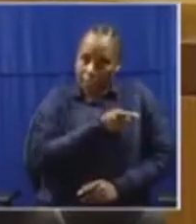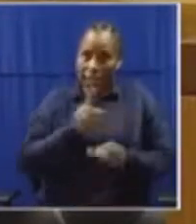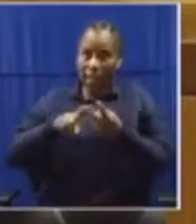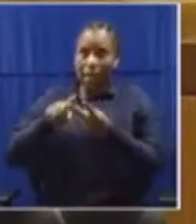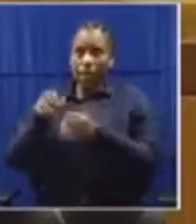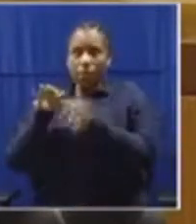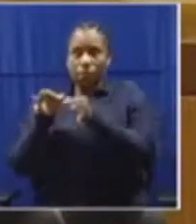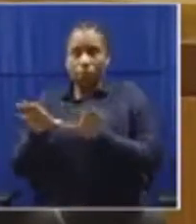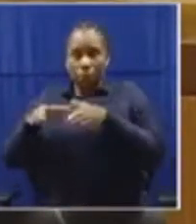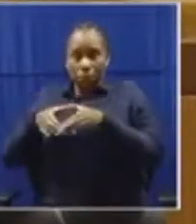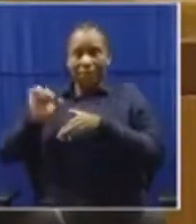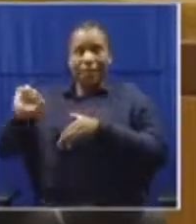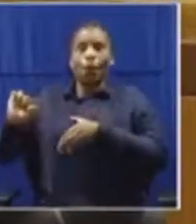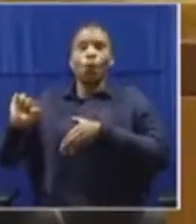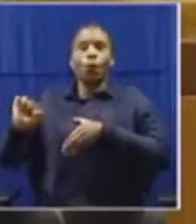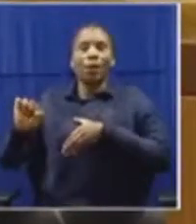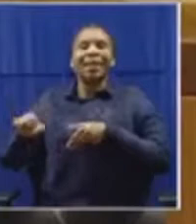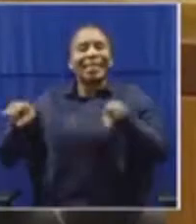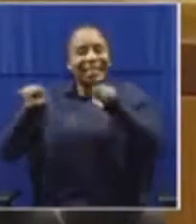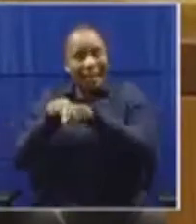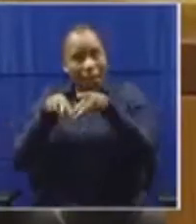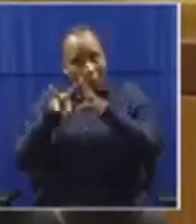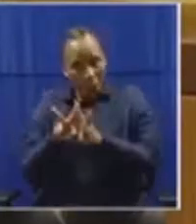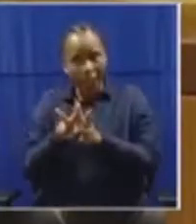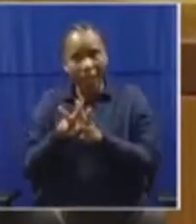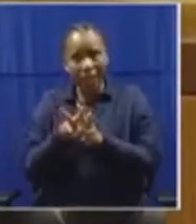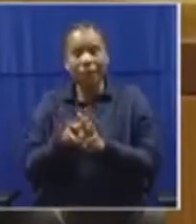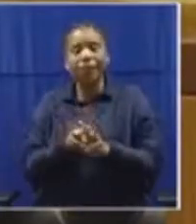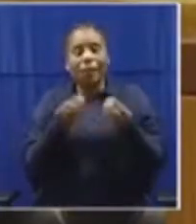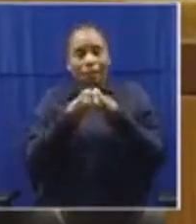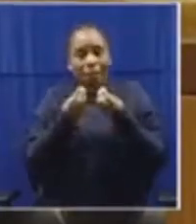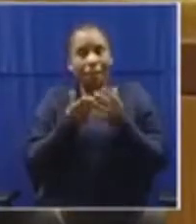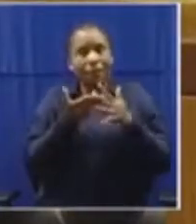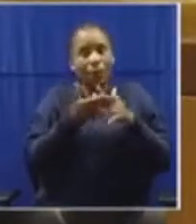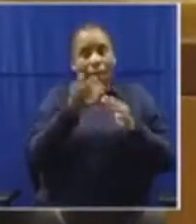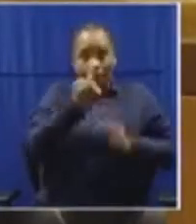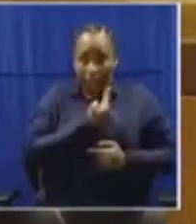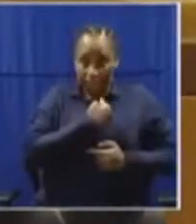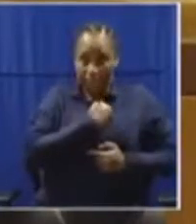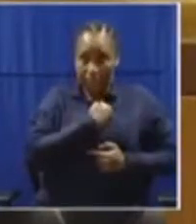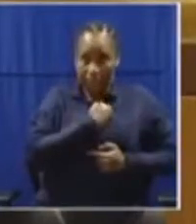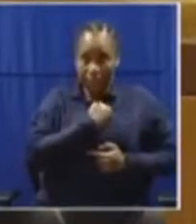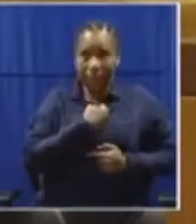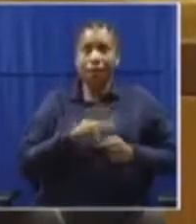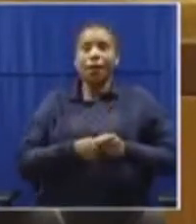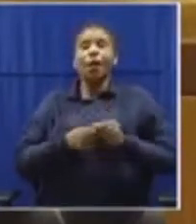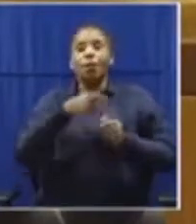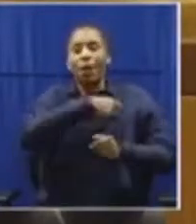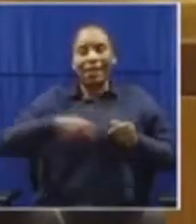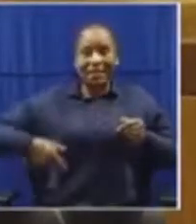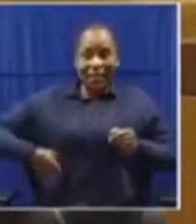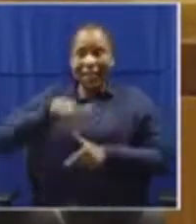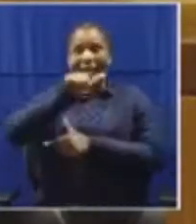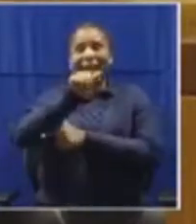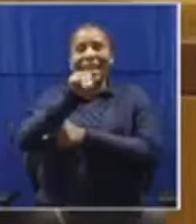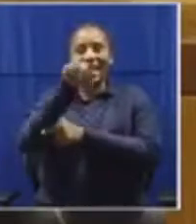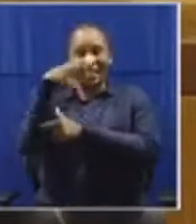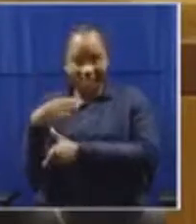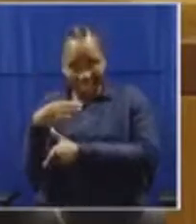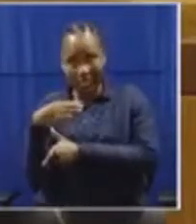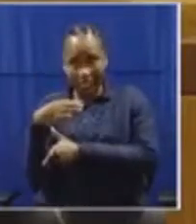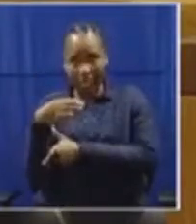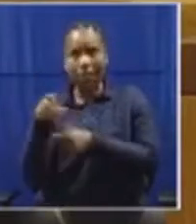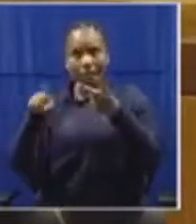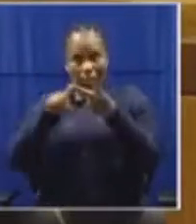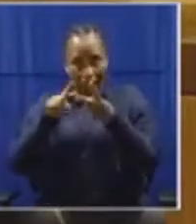as it is a matter between myself as president of the African National Congress and my